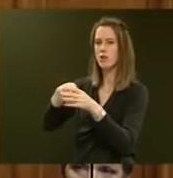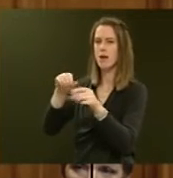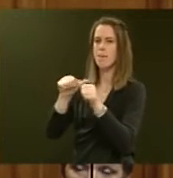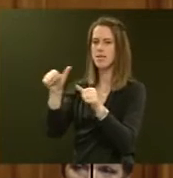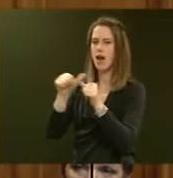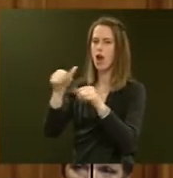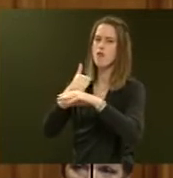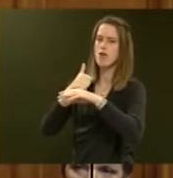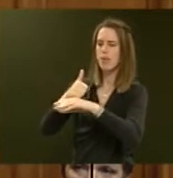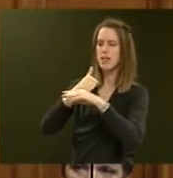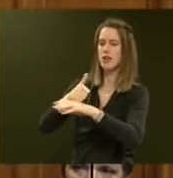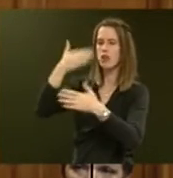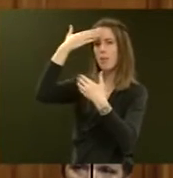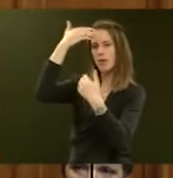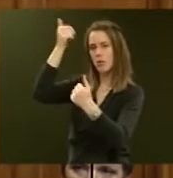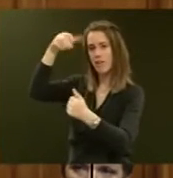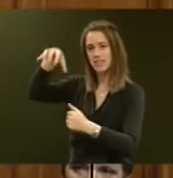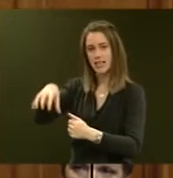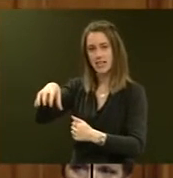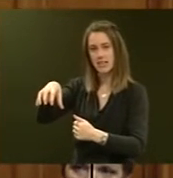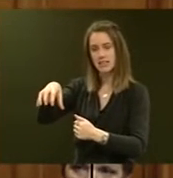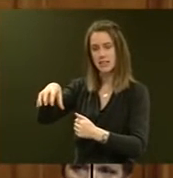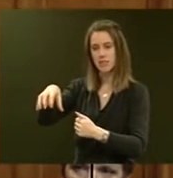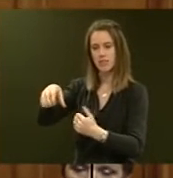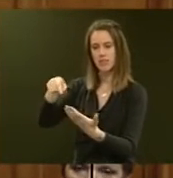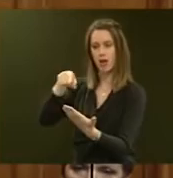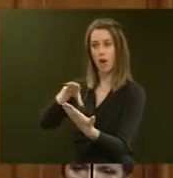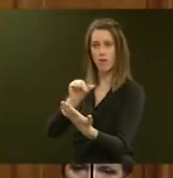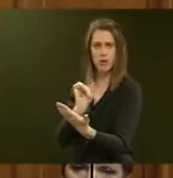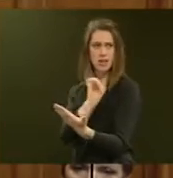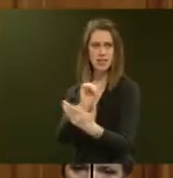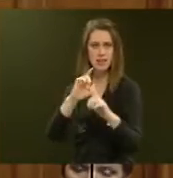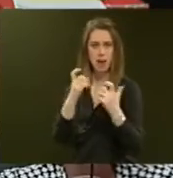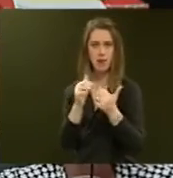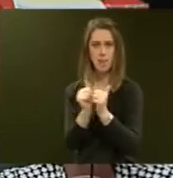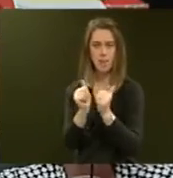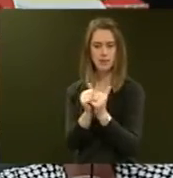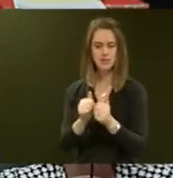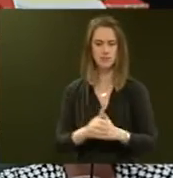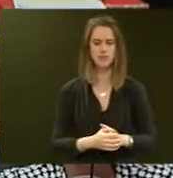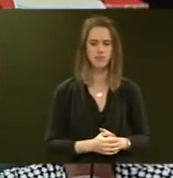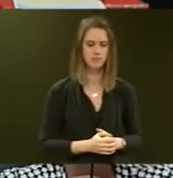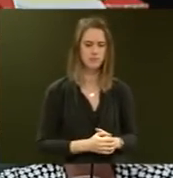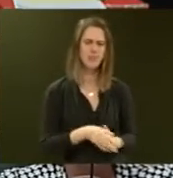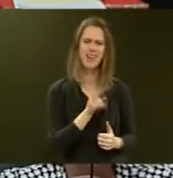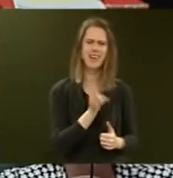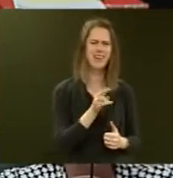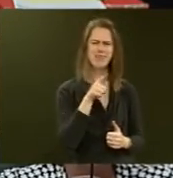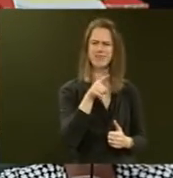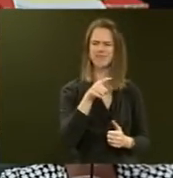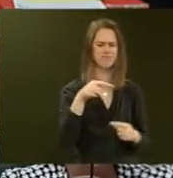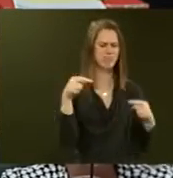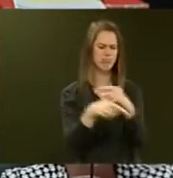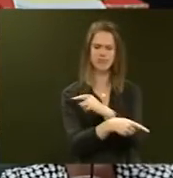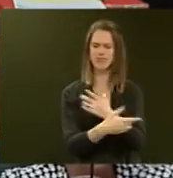rehabilitation and mental health facilities, according to his Cabinet papers? Mr Speaker, again, they're missing the